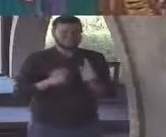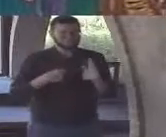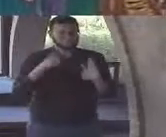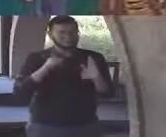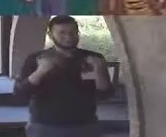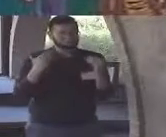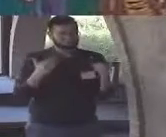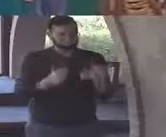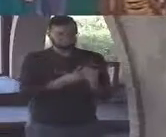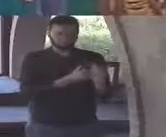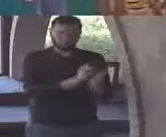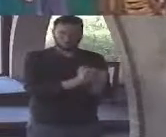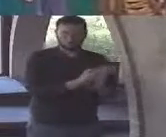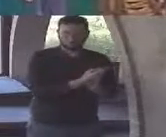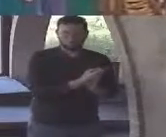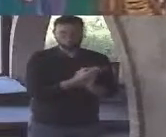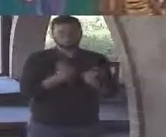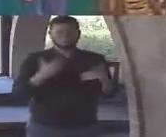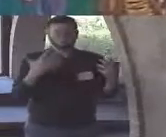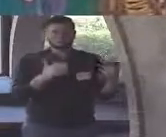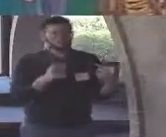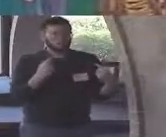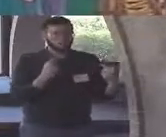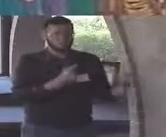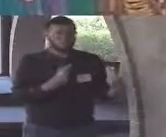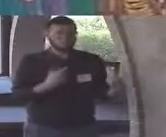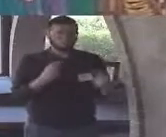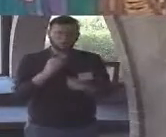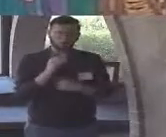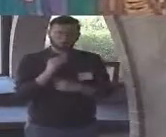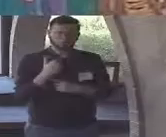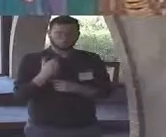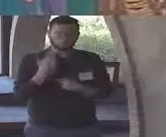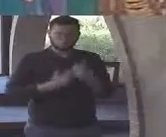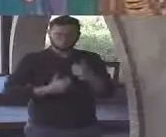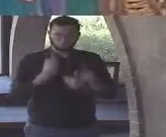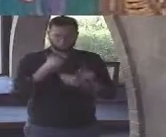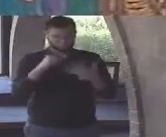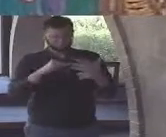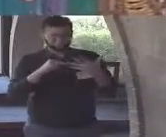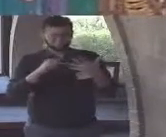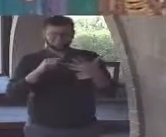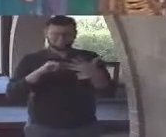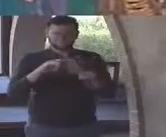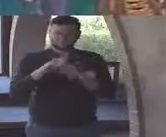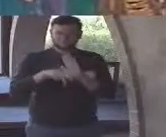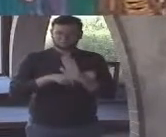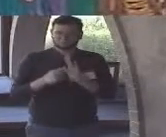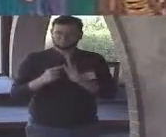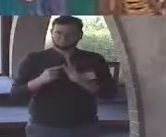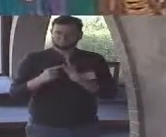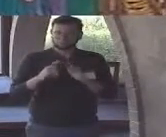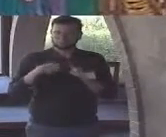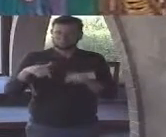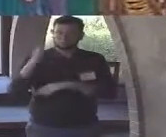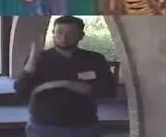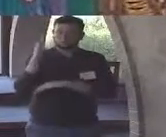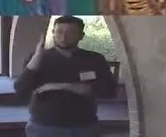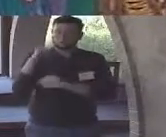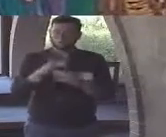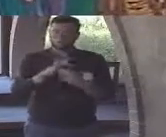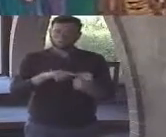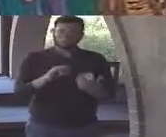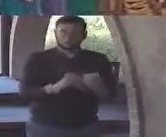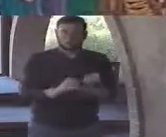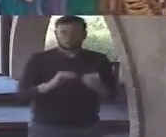morning yes I do have some problems with the current articulation of our fourth principle and this sermon will touch on some of those